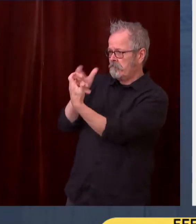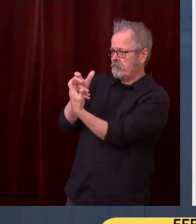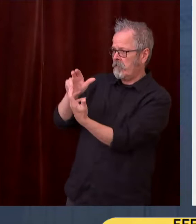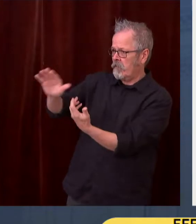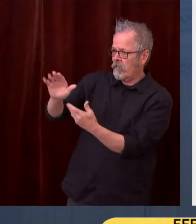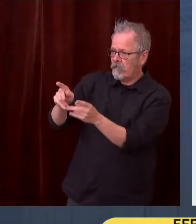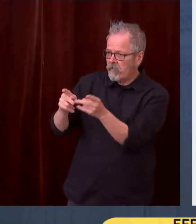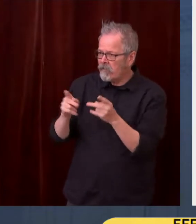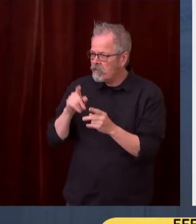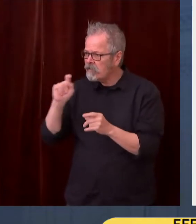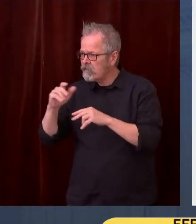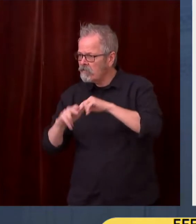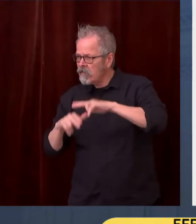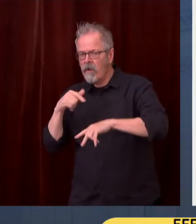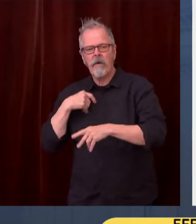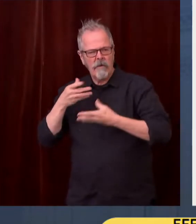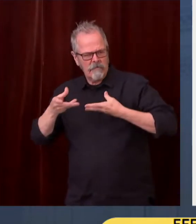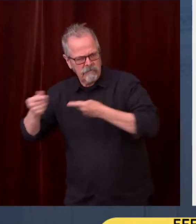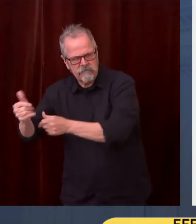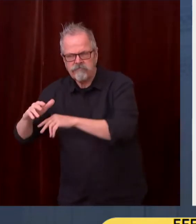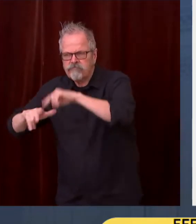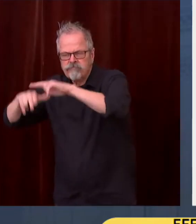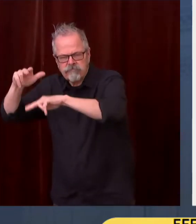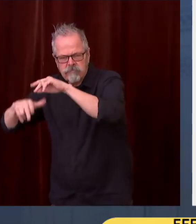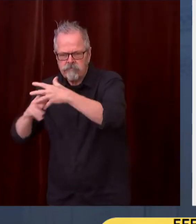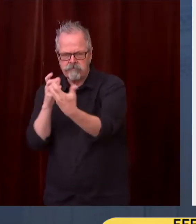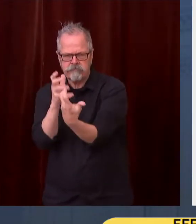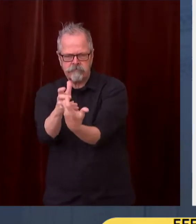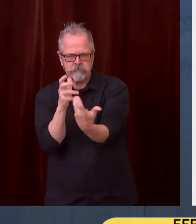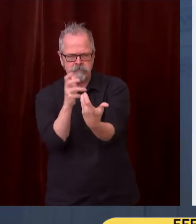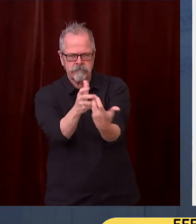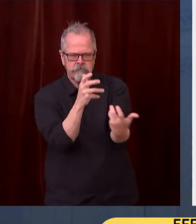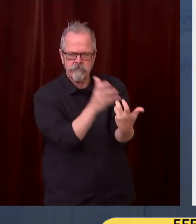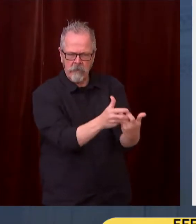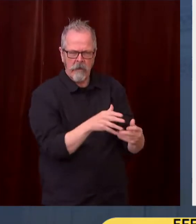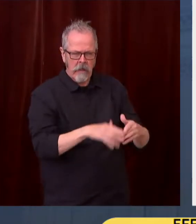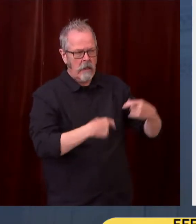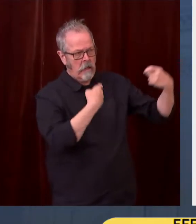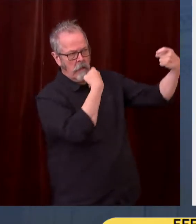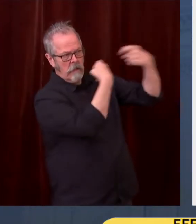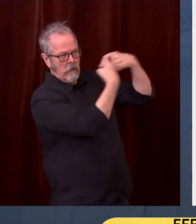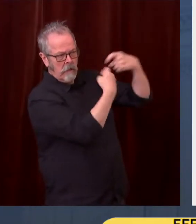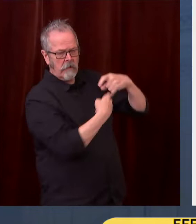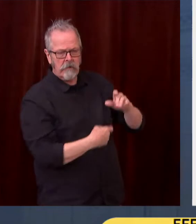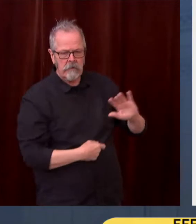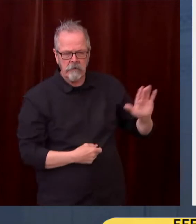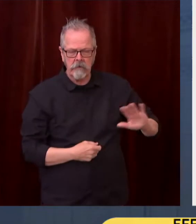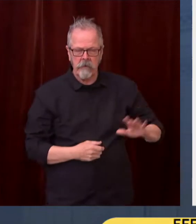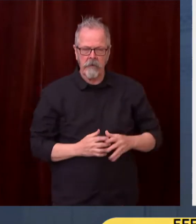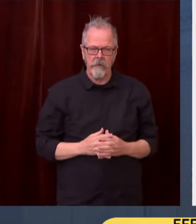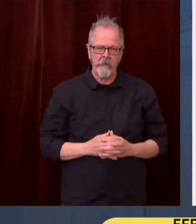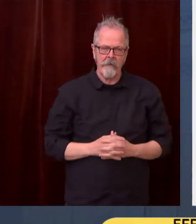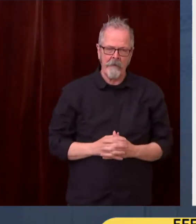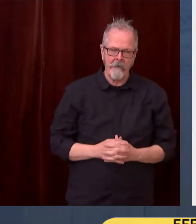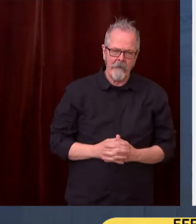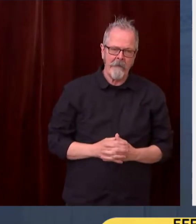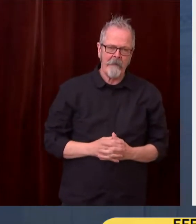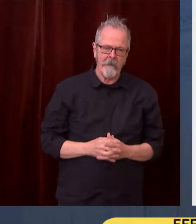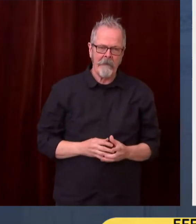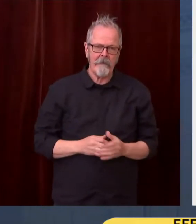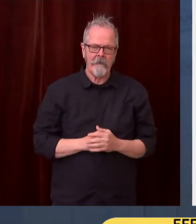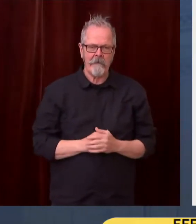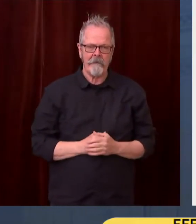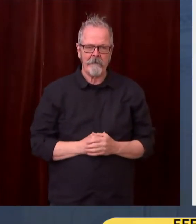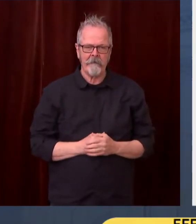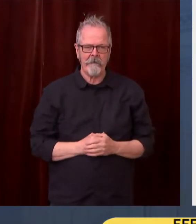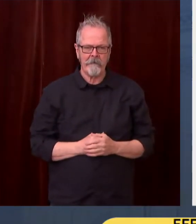Skagit County knows we can't rely just on the state and federal government. Along with our city partners, we are taking action. We